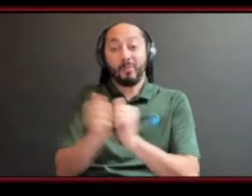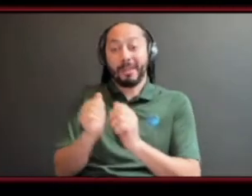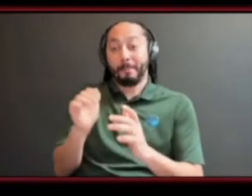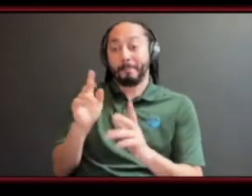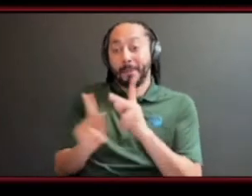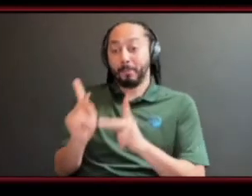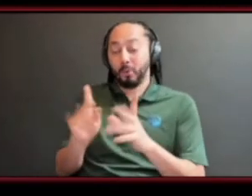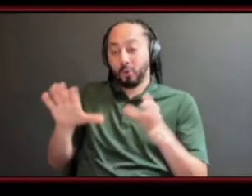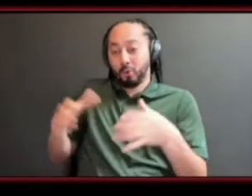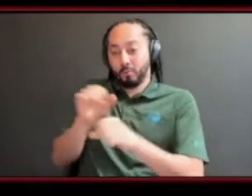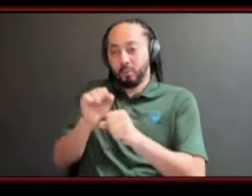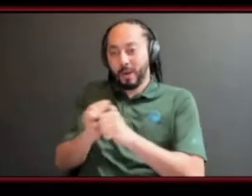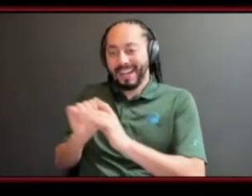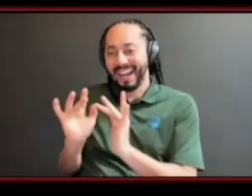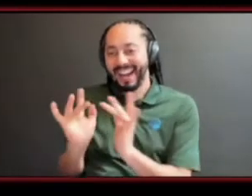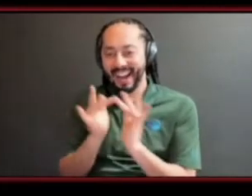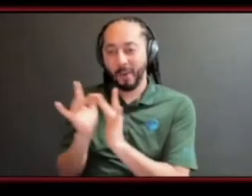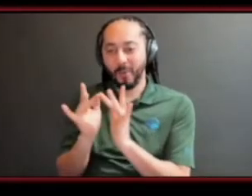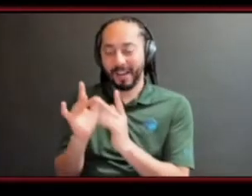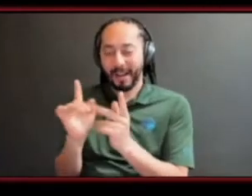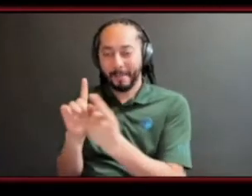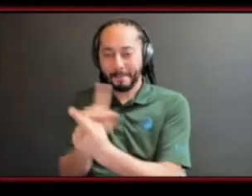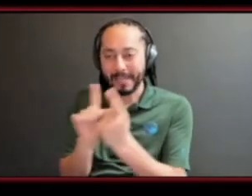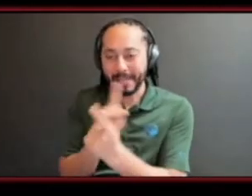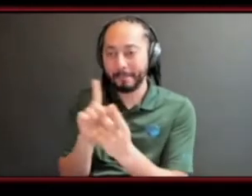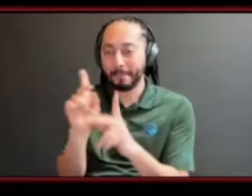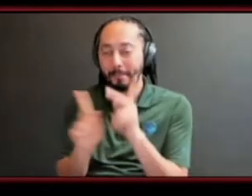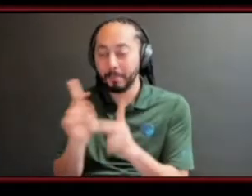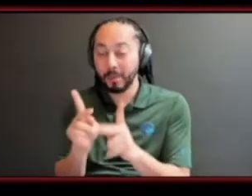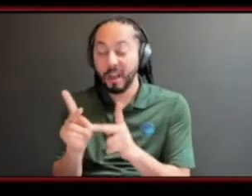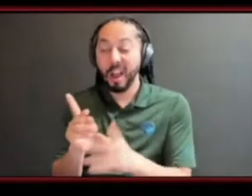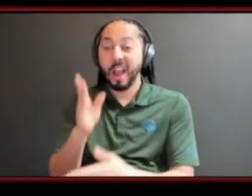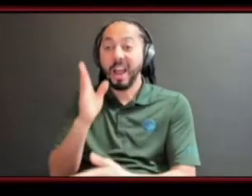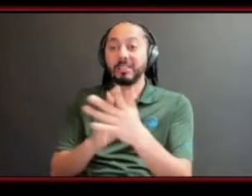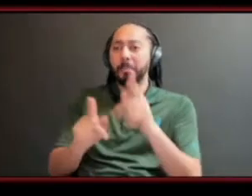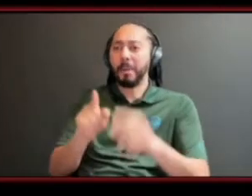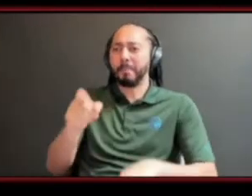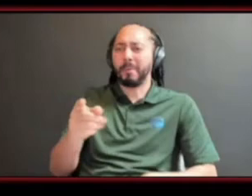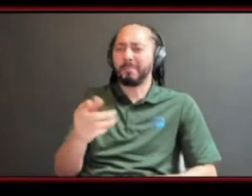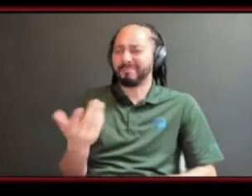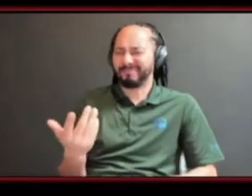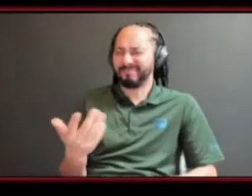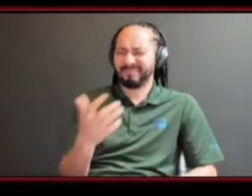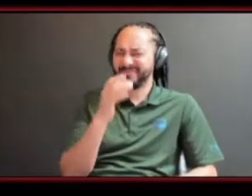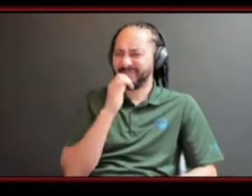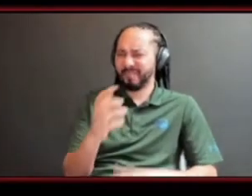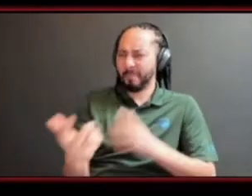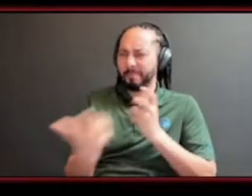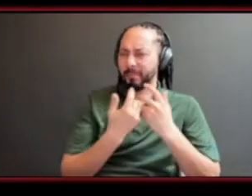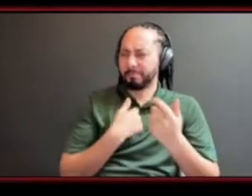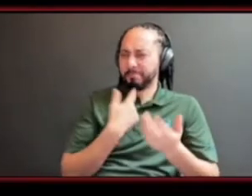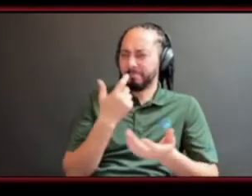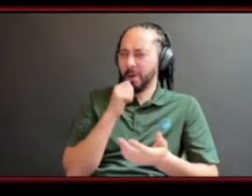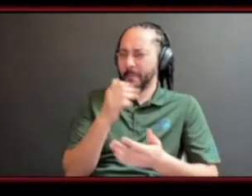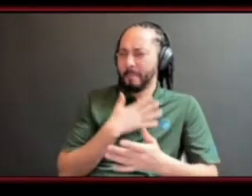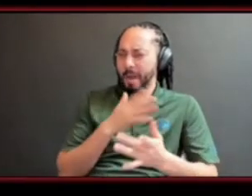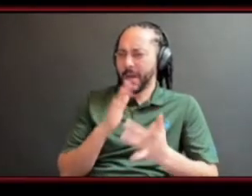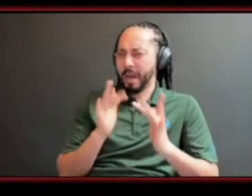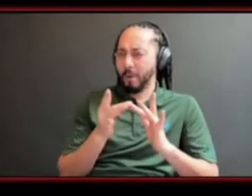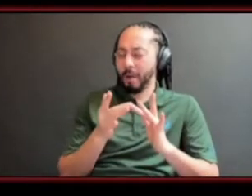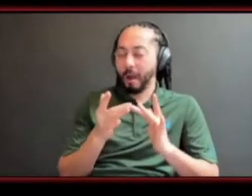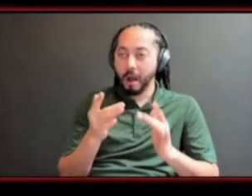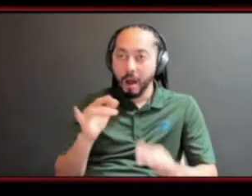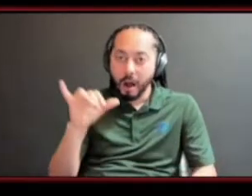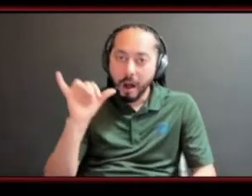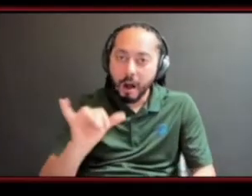what robert said and finding people that you didn't think would be in your network so expanding that network and um socializing